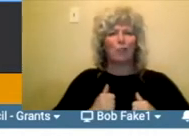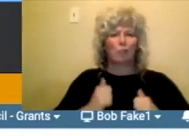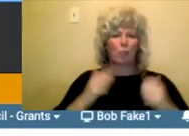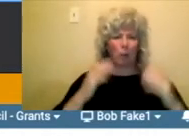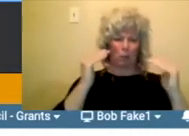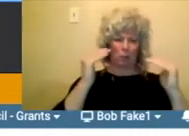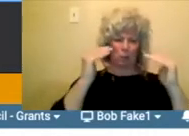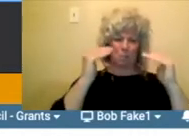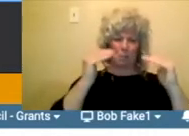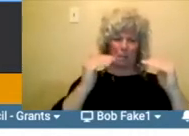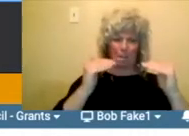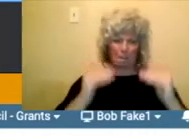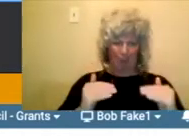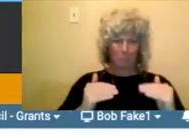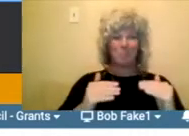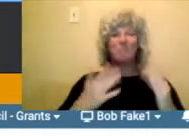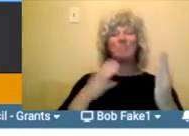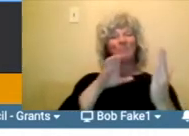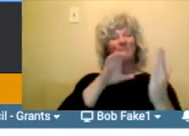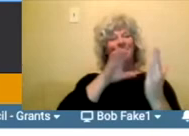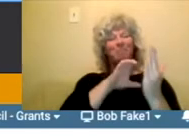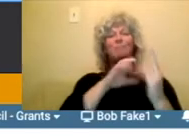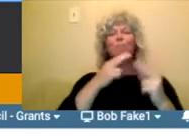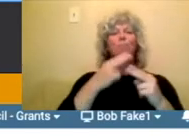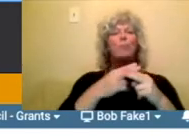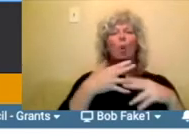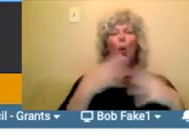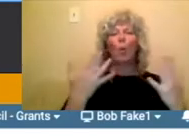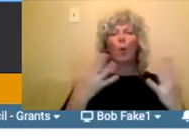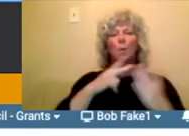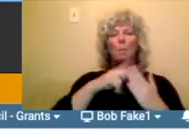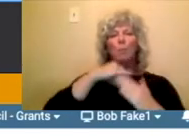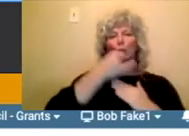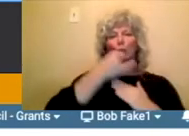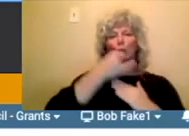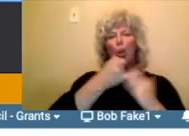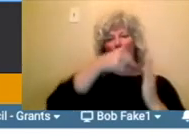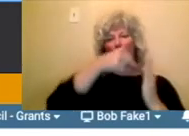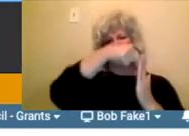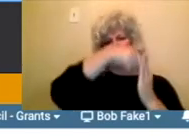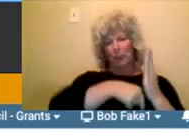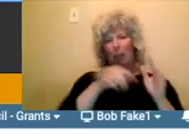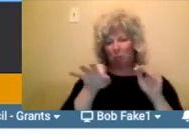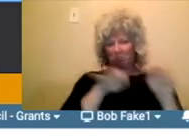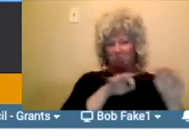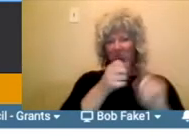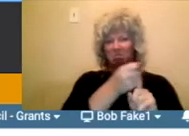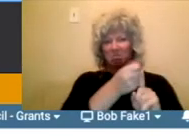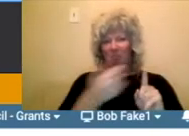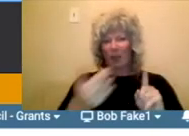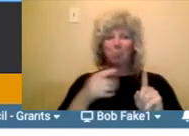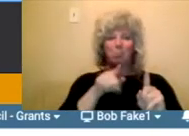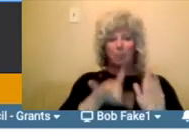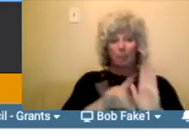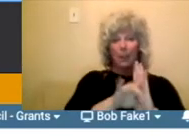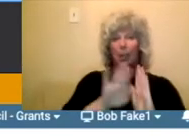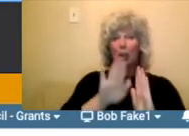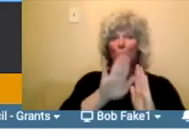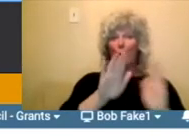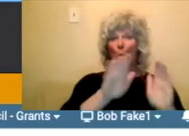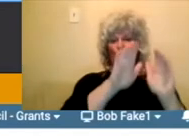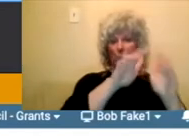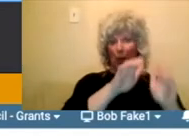And then project details. So this is just like where you're going to choose your category. And